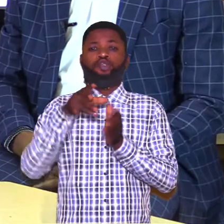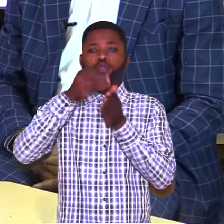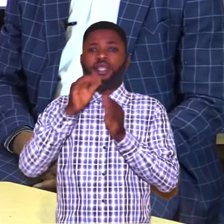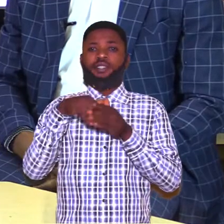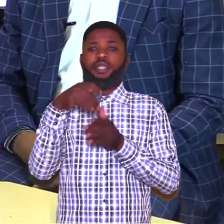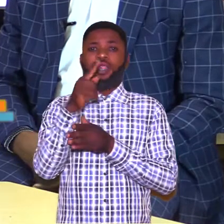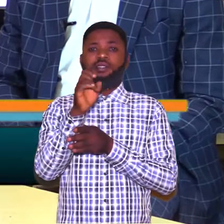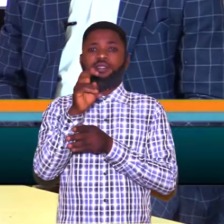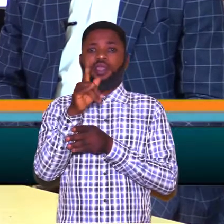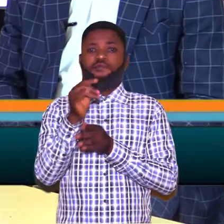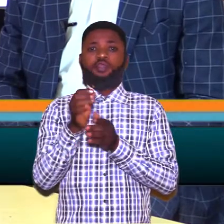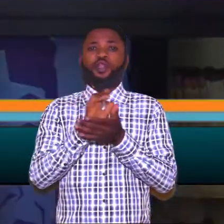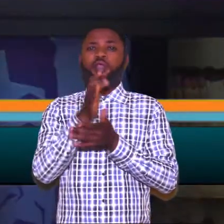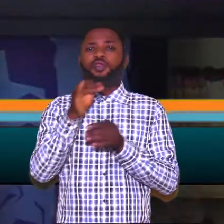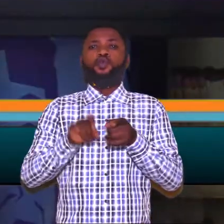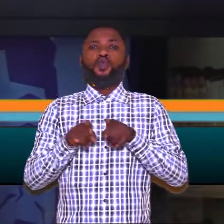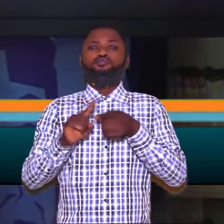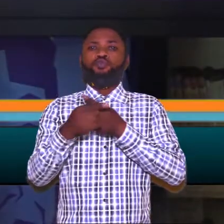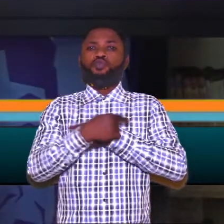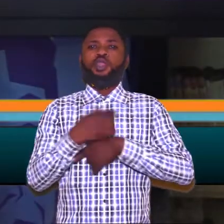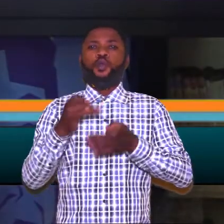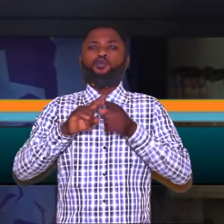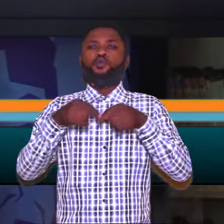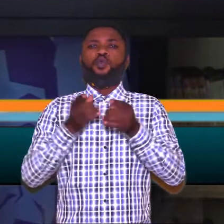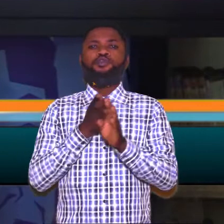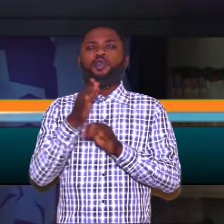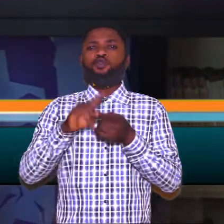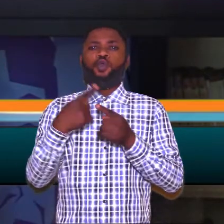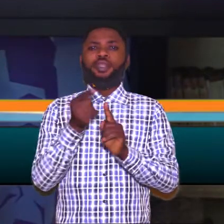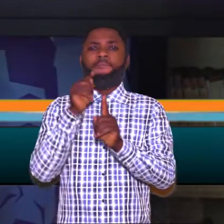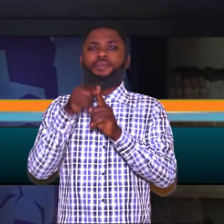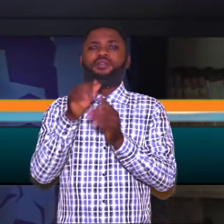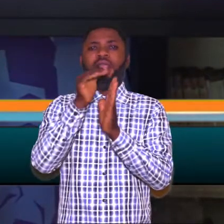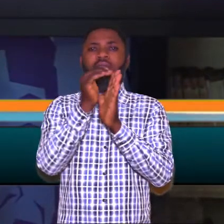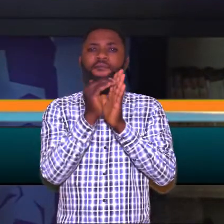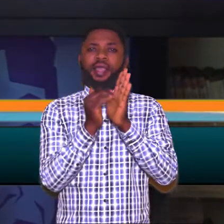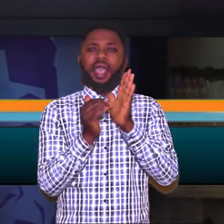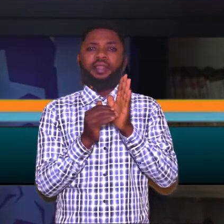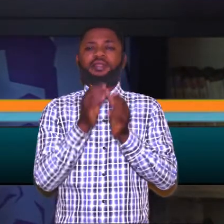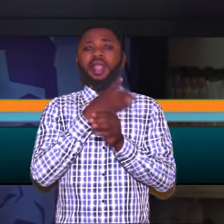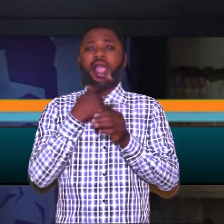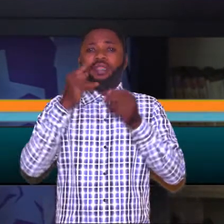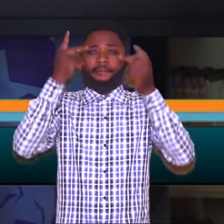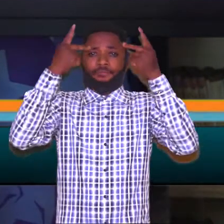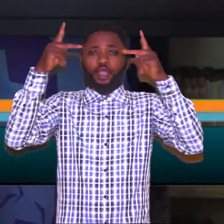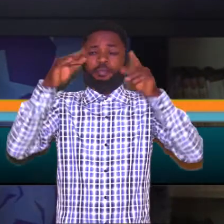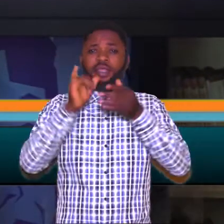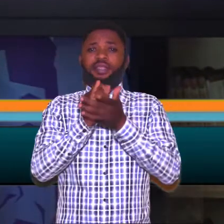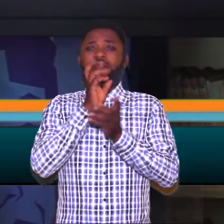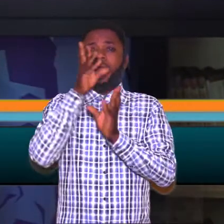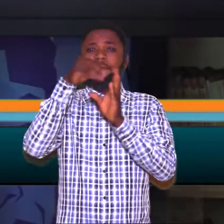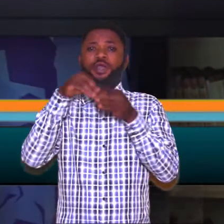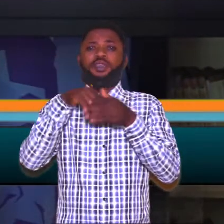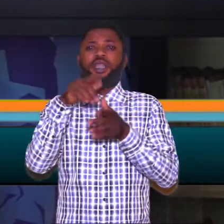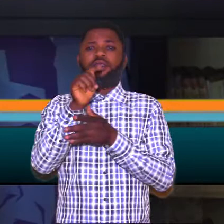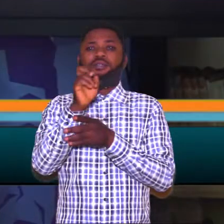in the TVET colleges. So today, we want to go straight on to highlighting the prospects that